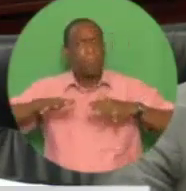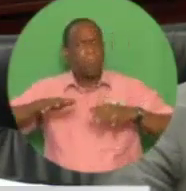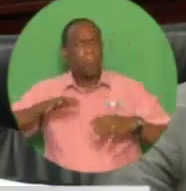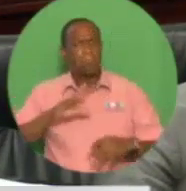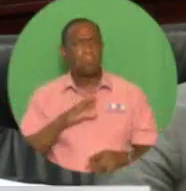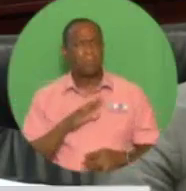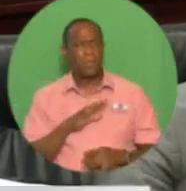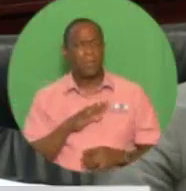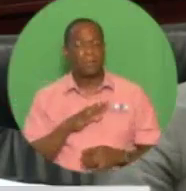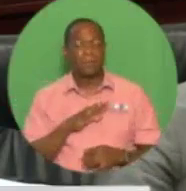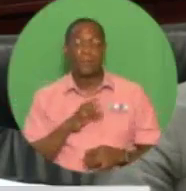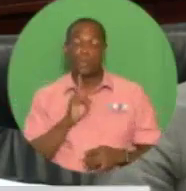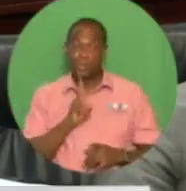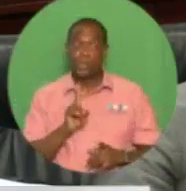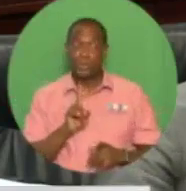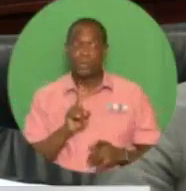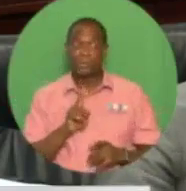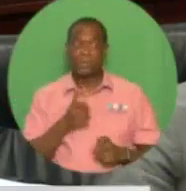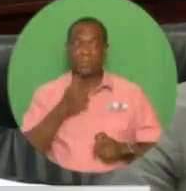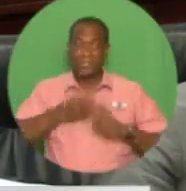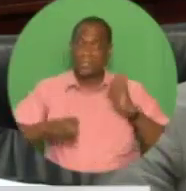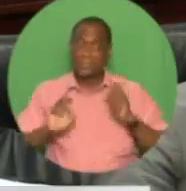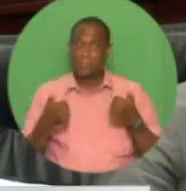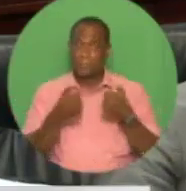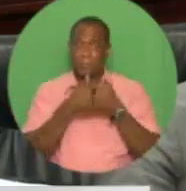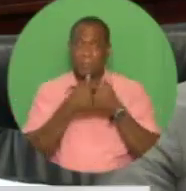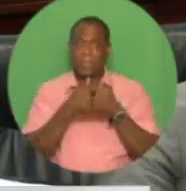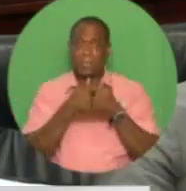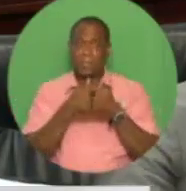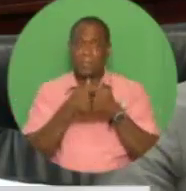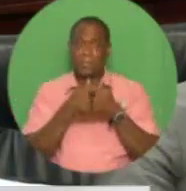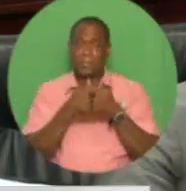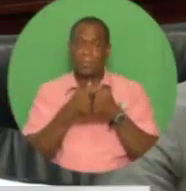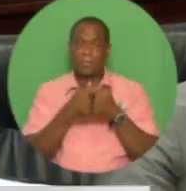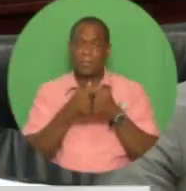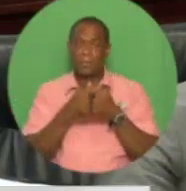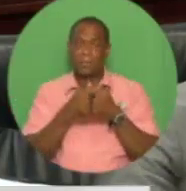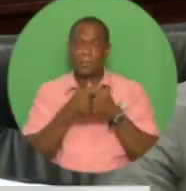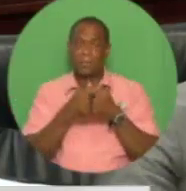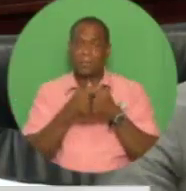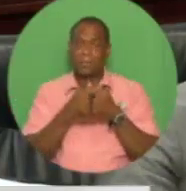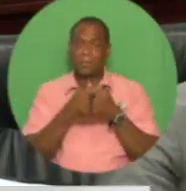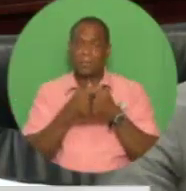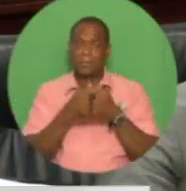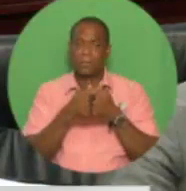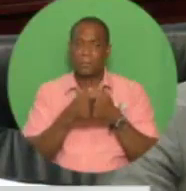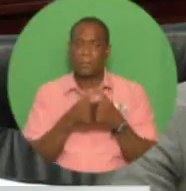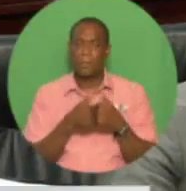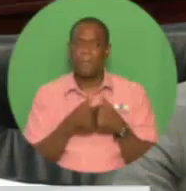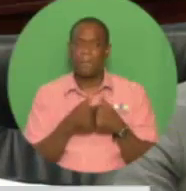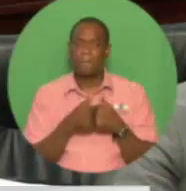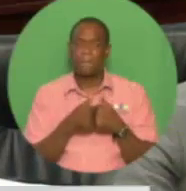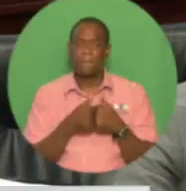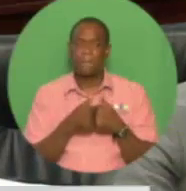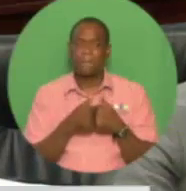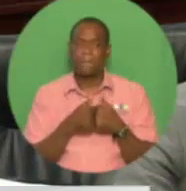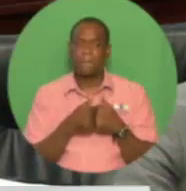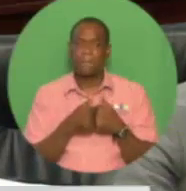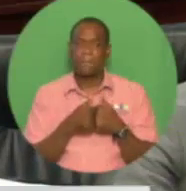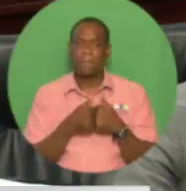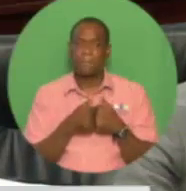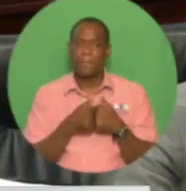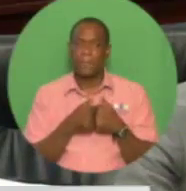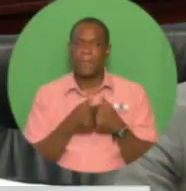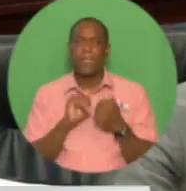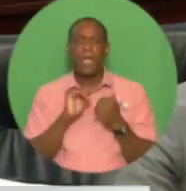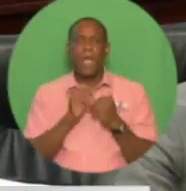substantial challenge. We approached the policy's choice utilizing an appropriately sequenced suite of tax